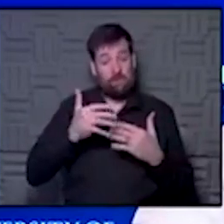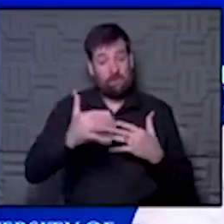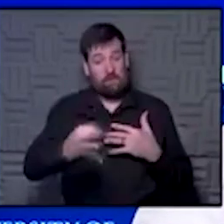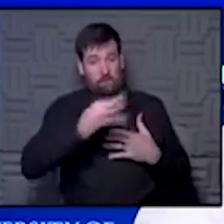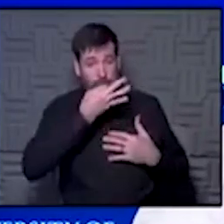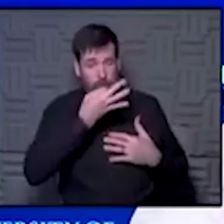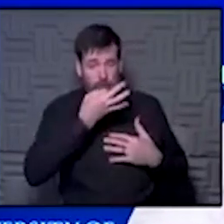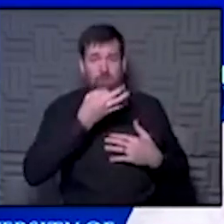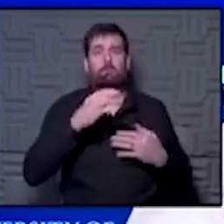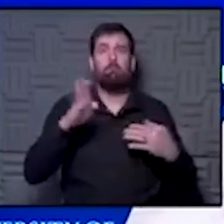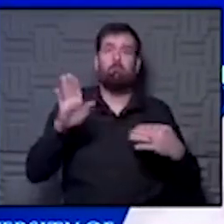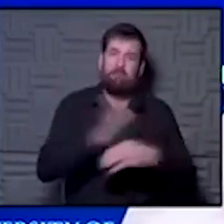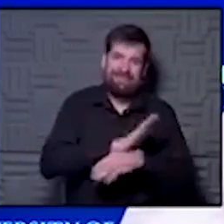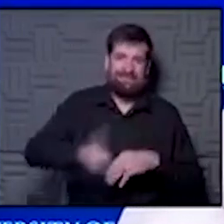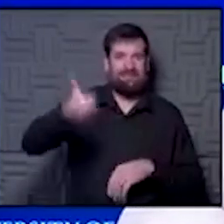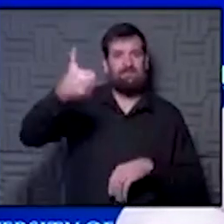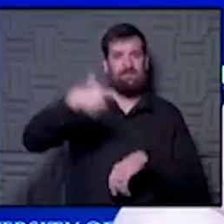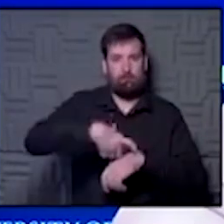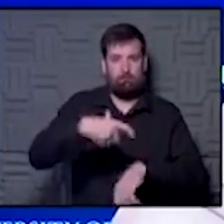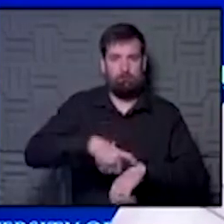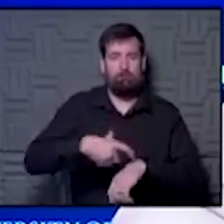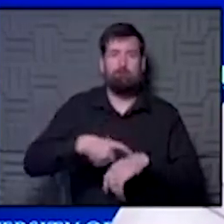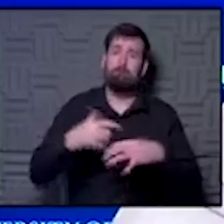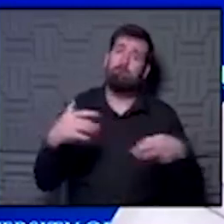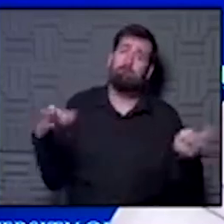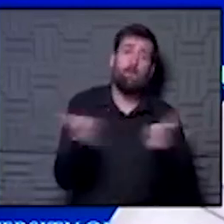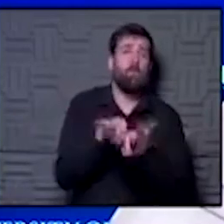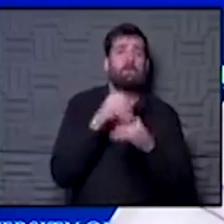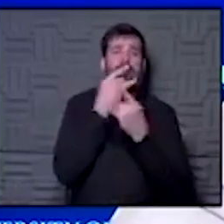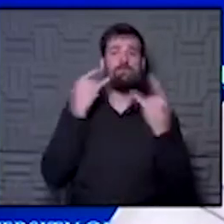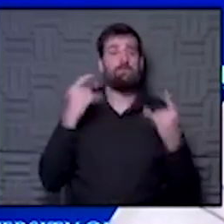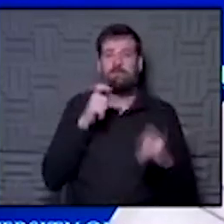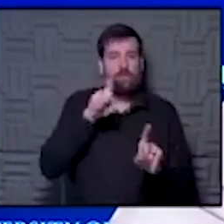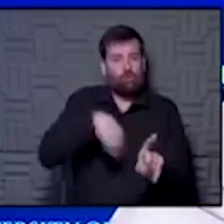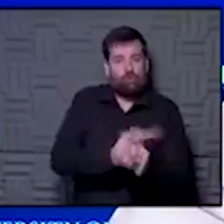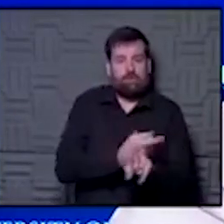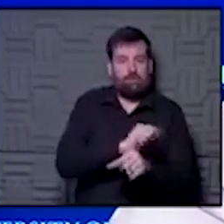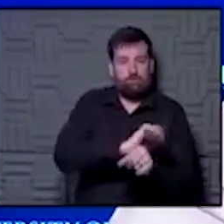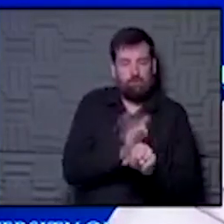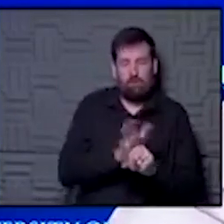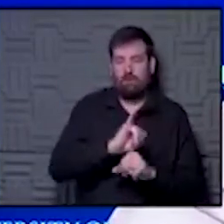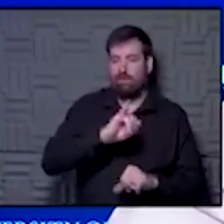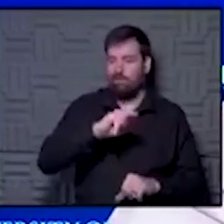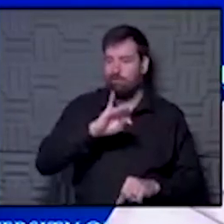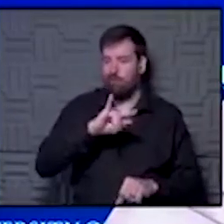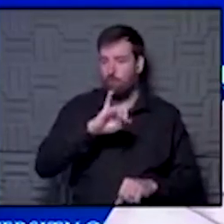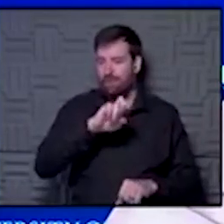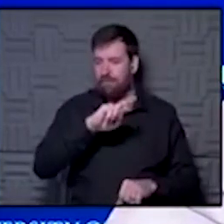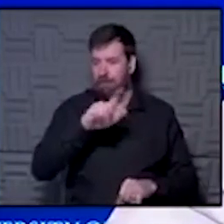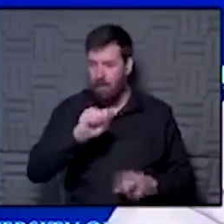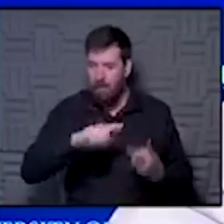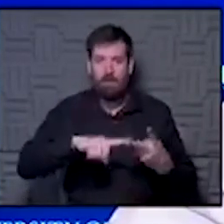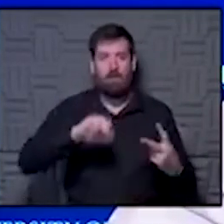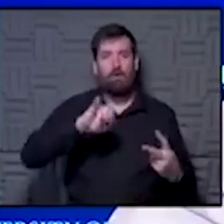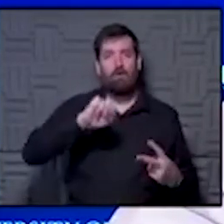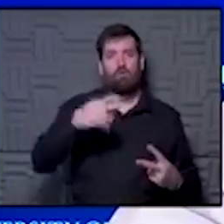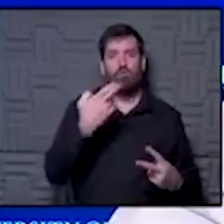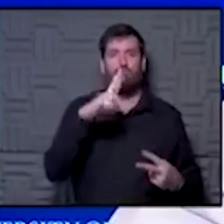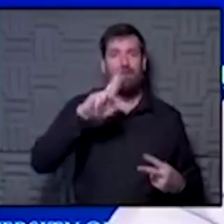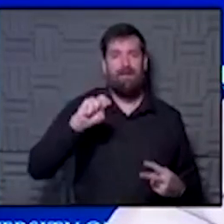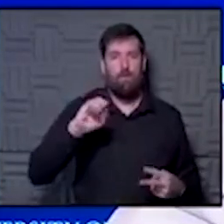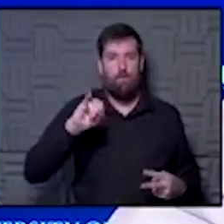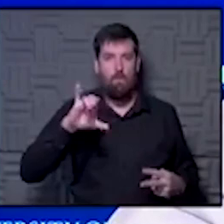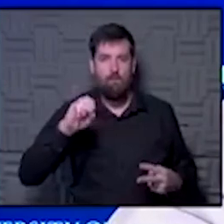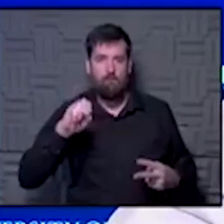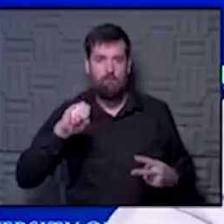year, which is why we think it's so important for people to wear a mask. It's not just about COVID. It's about influenza, rhinovirus, all those things, wearing a